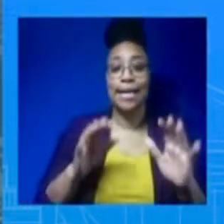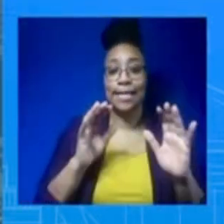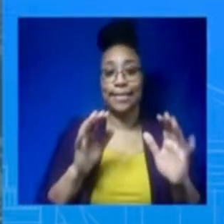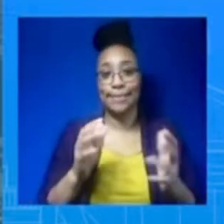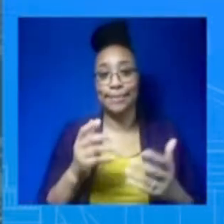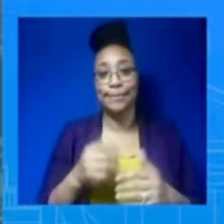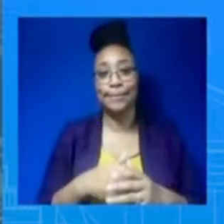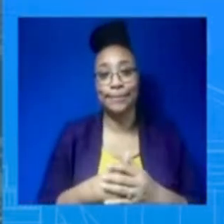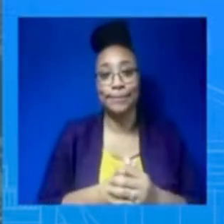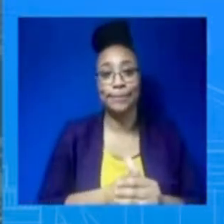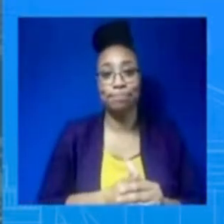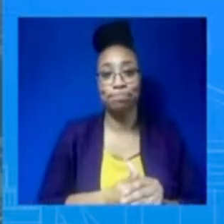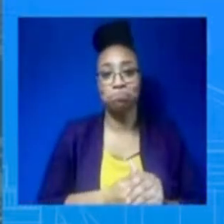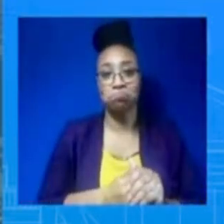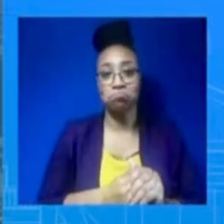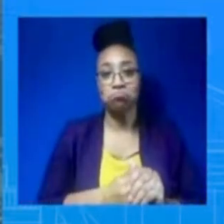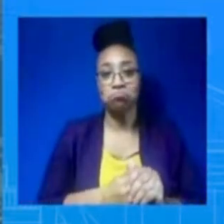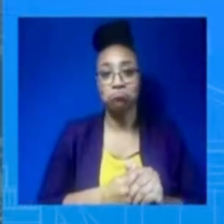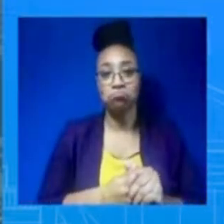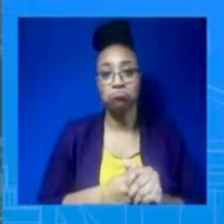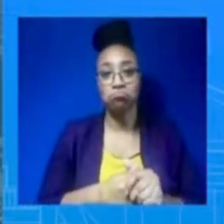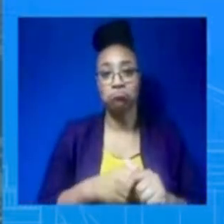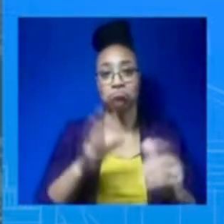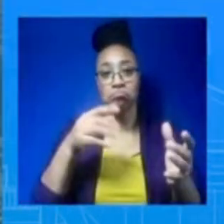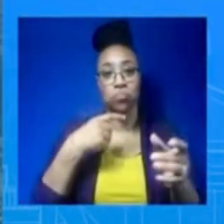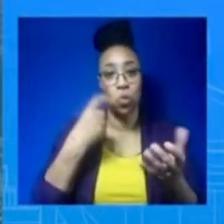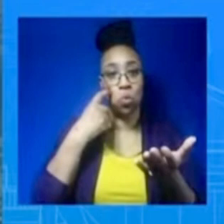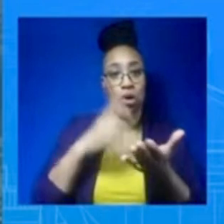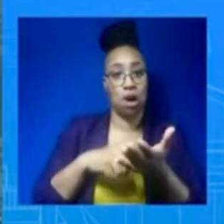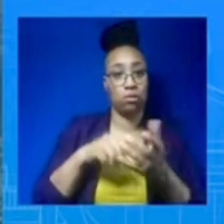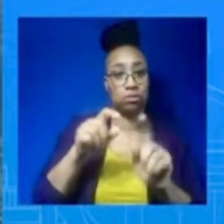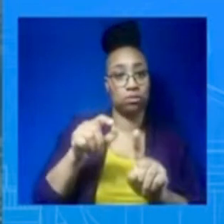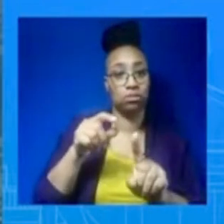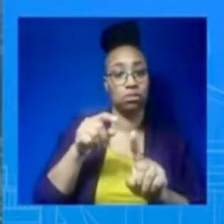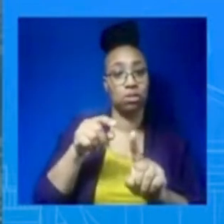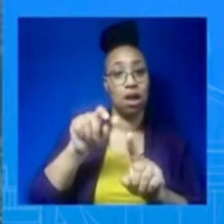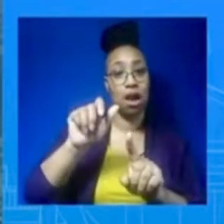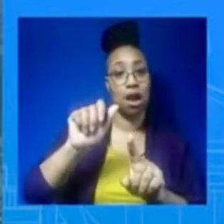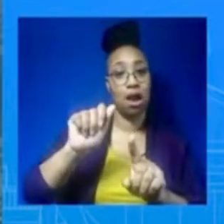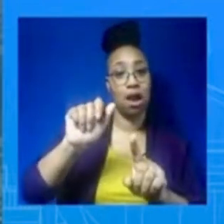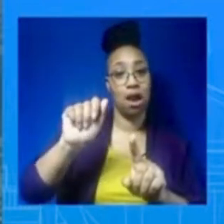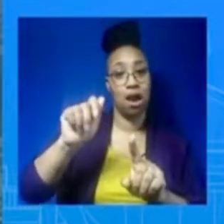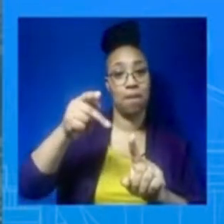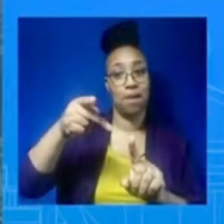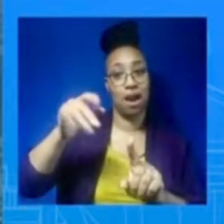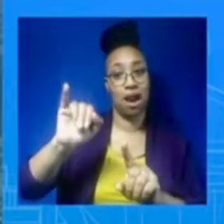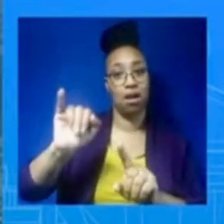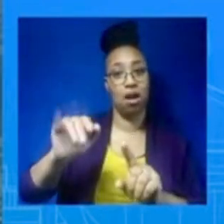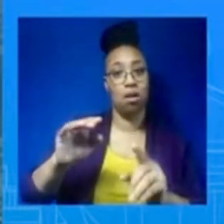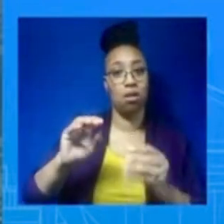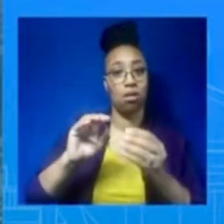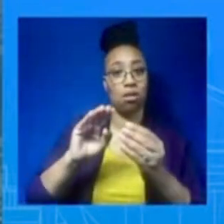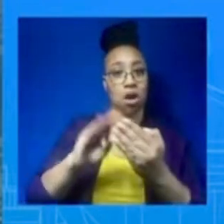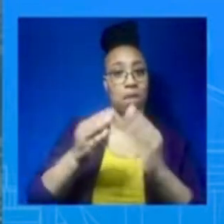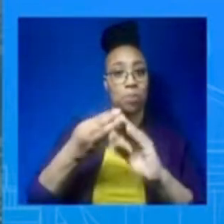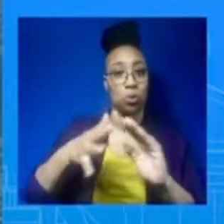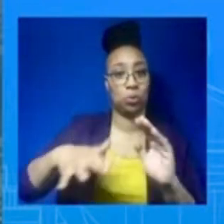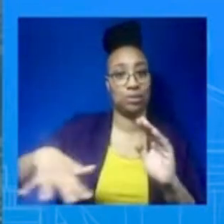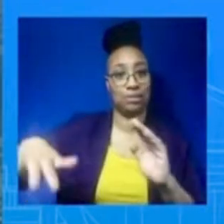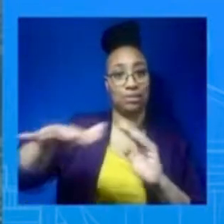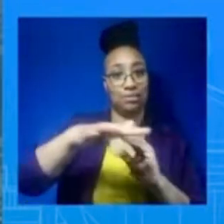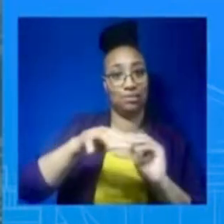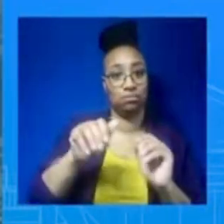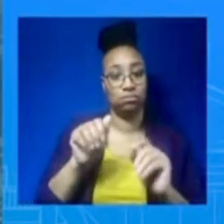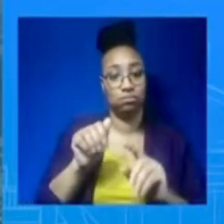proud that through our work with members of Congress and stakeholders, we've made the most diverse administration that ever, ever, not even